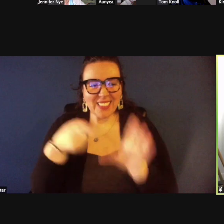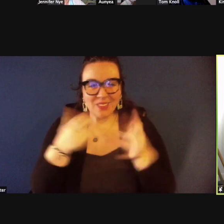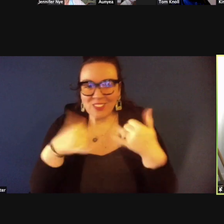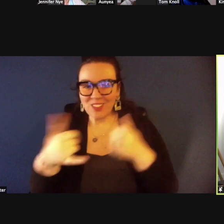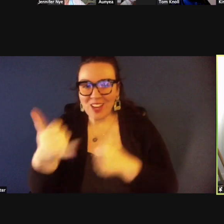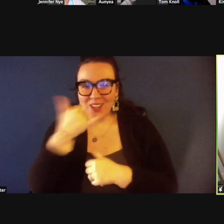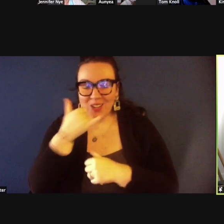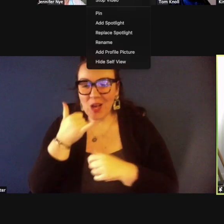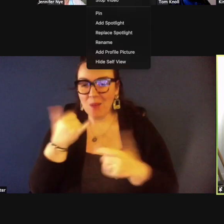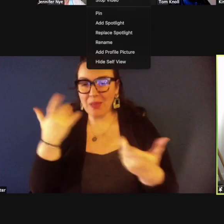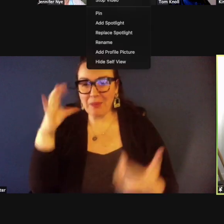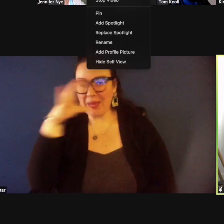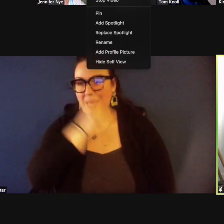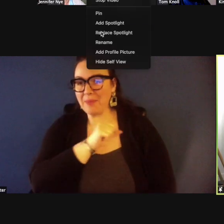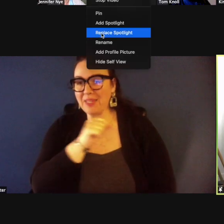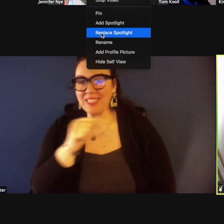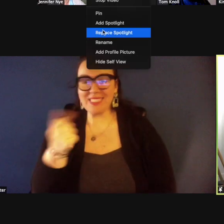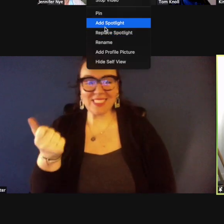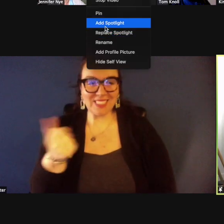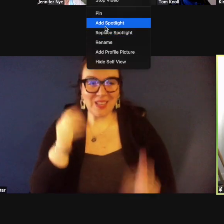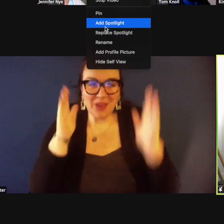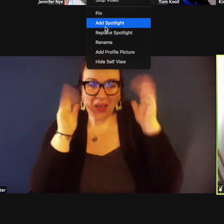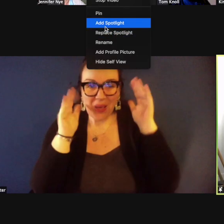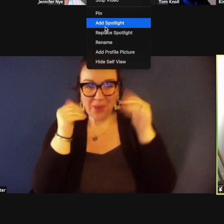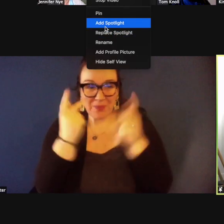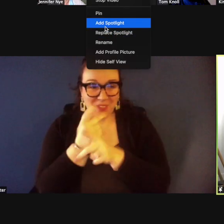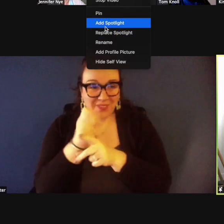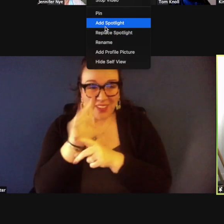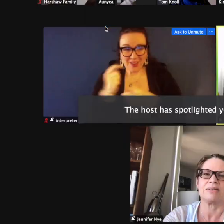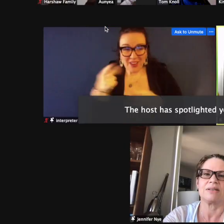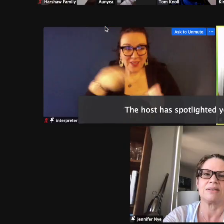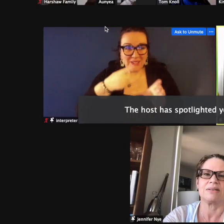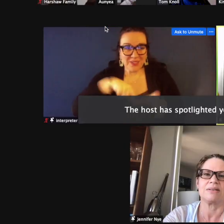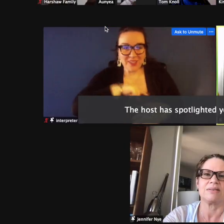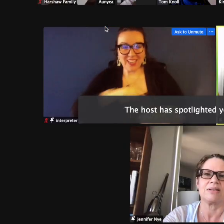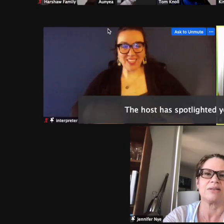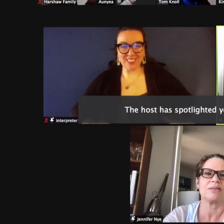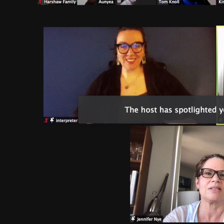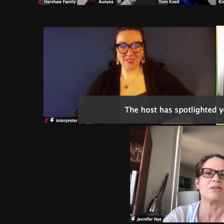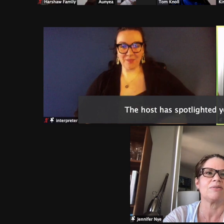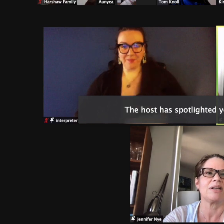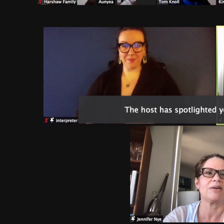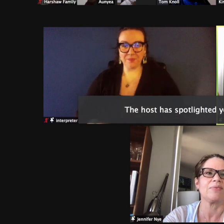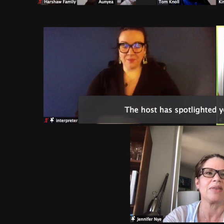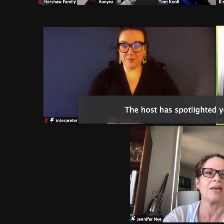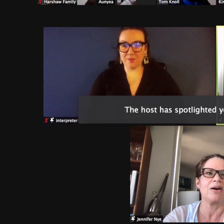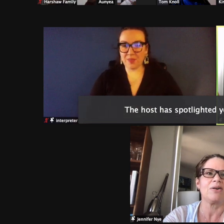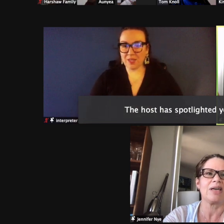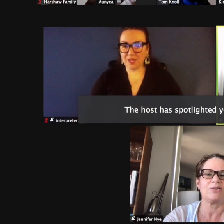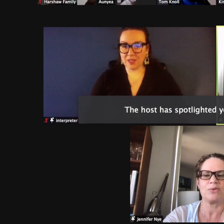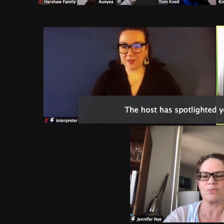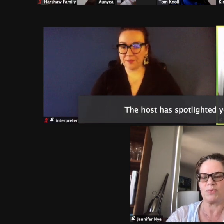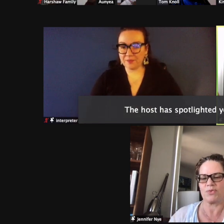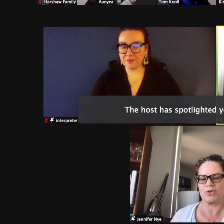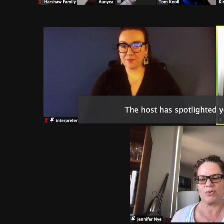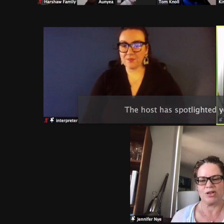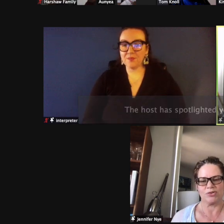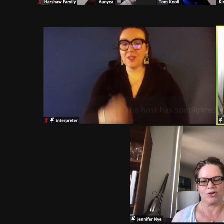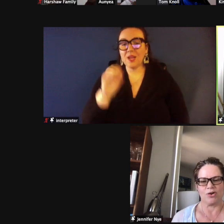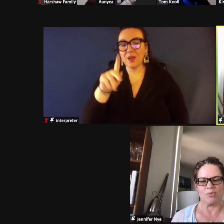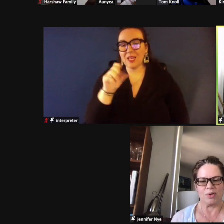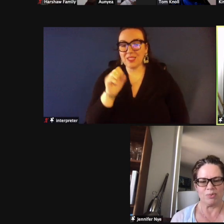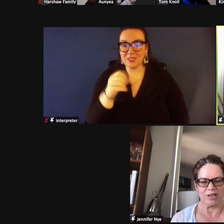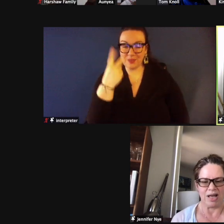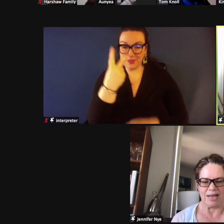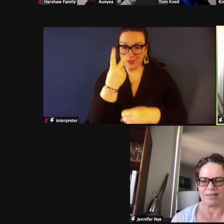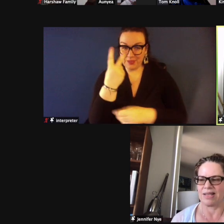i couldn't catch the call so hopefully she'll figure it out enjoy all right all right i don't see her right now okay so two years